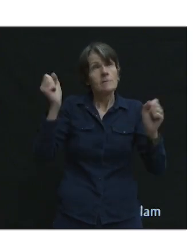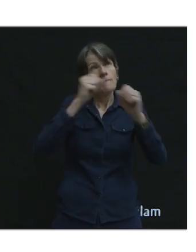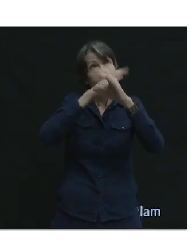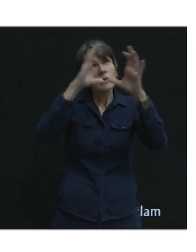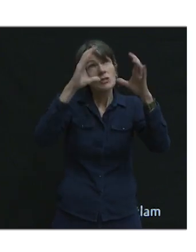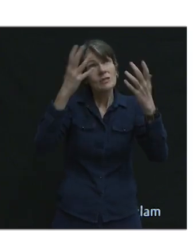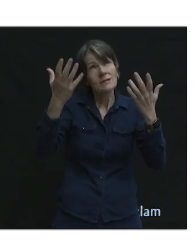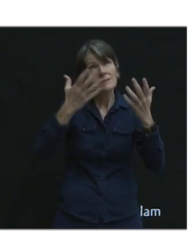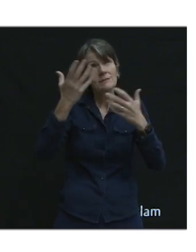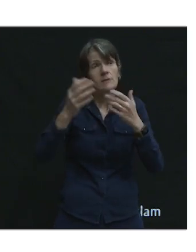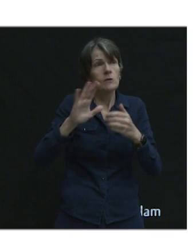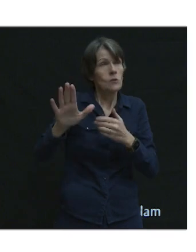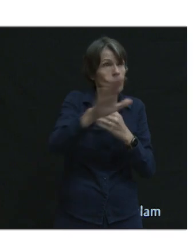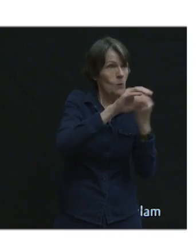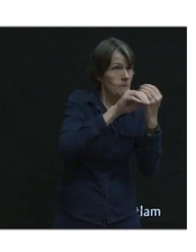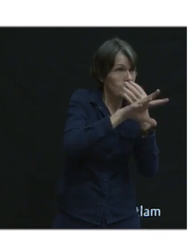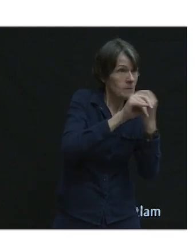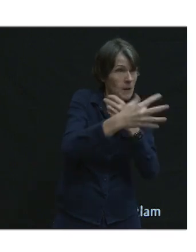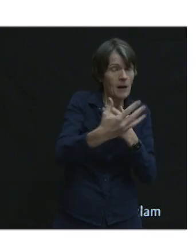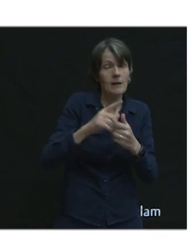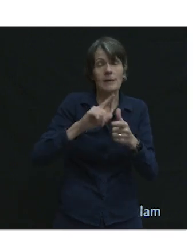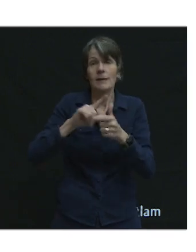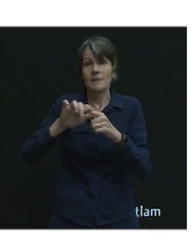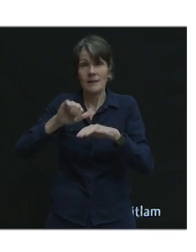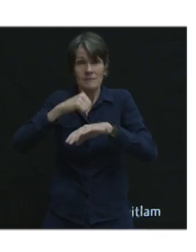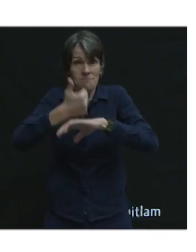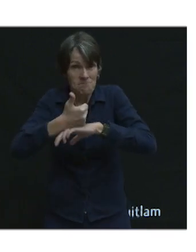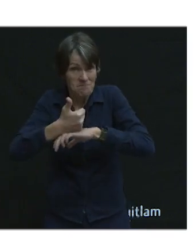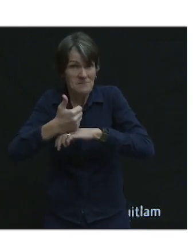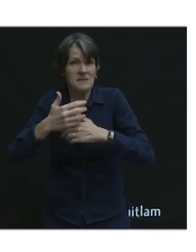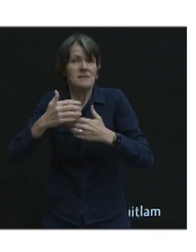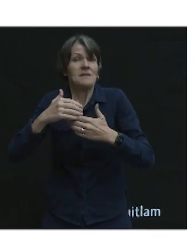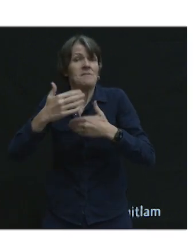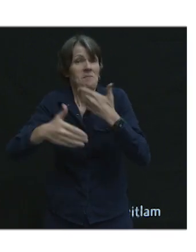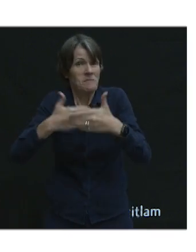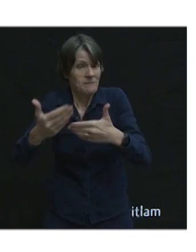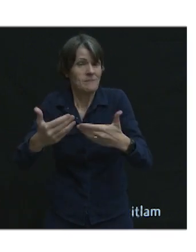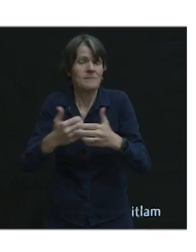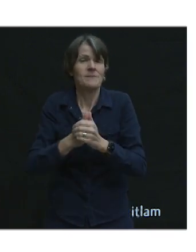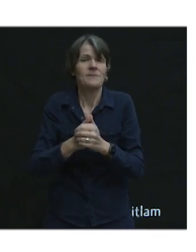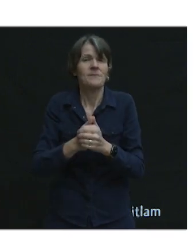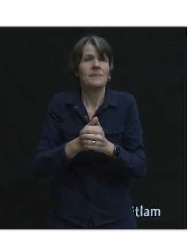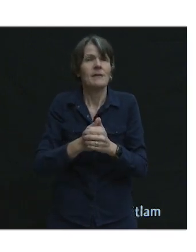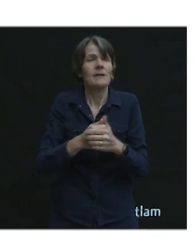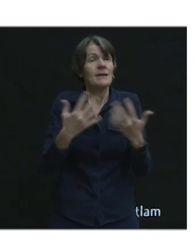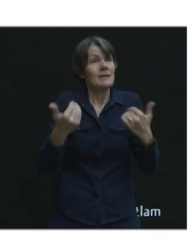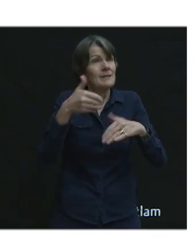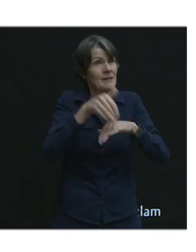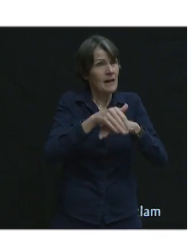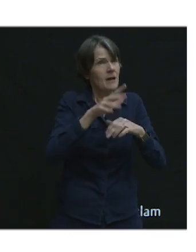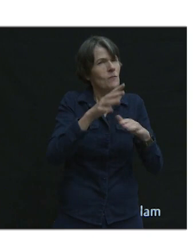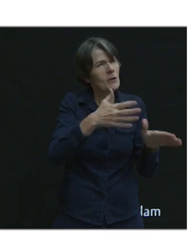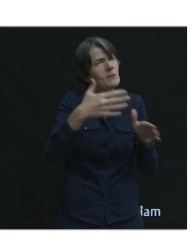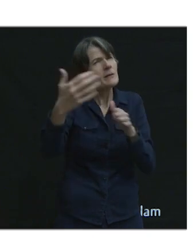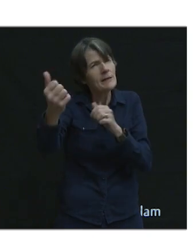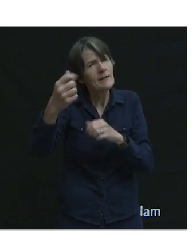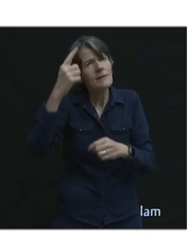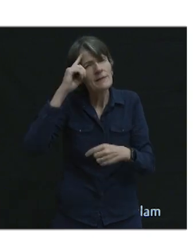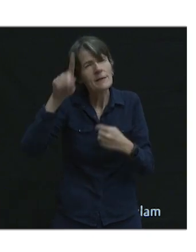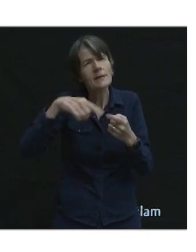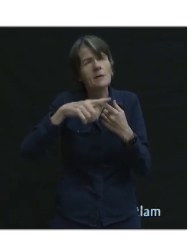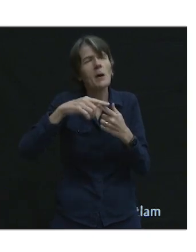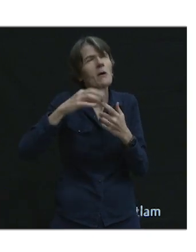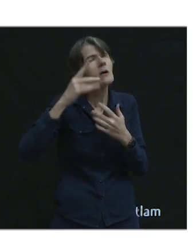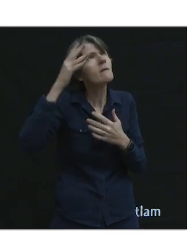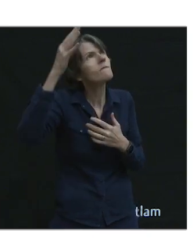input will then lead to a planning and implementation phase. And so, again, just leave tonight thinking about, wow, think, in the